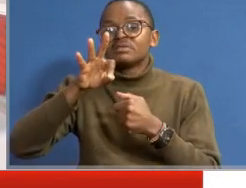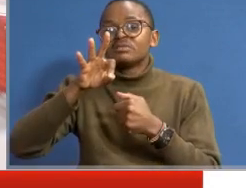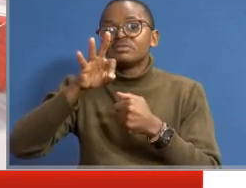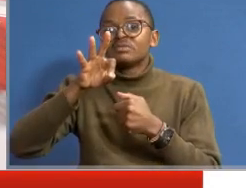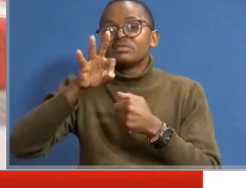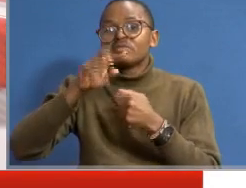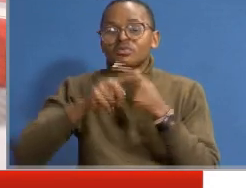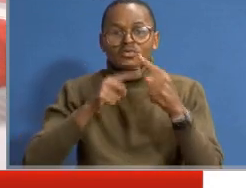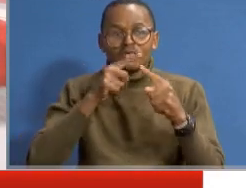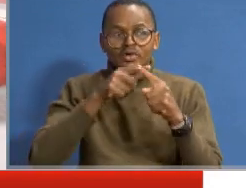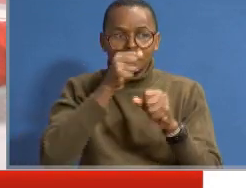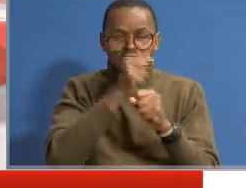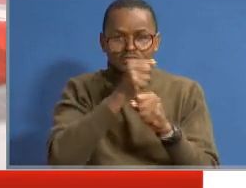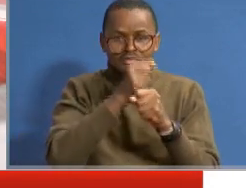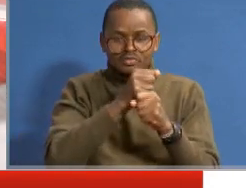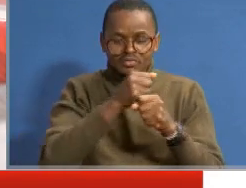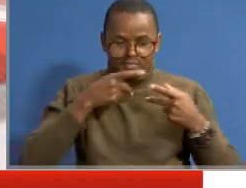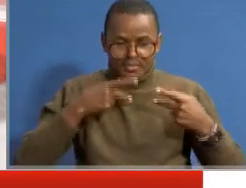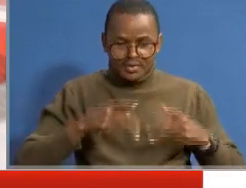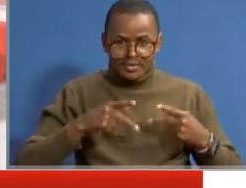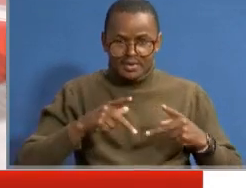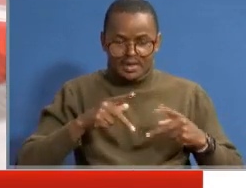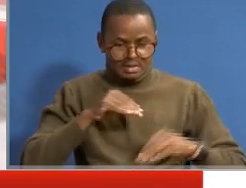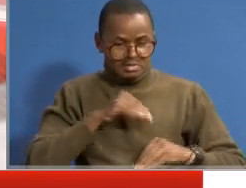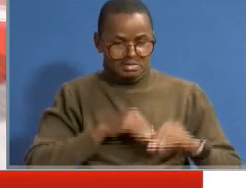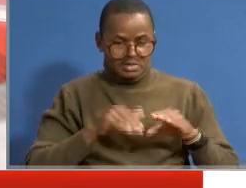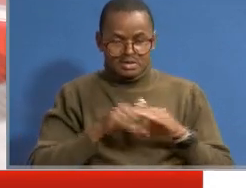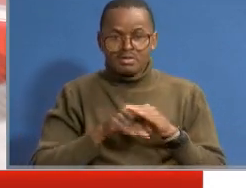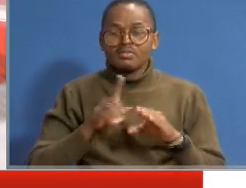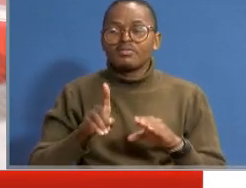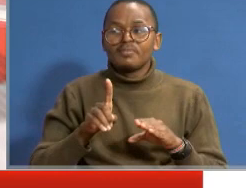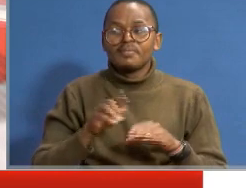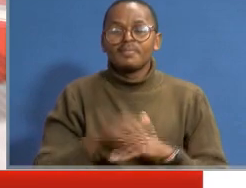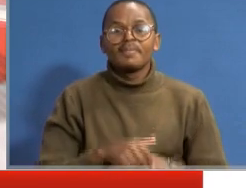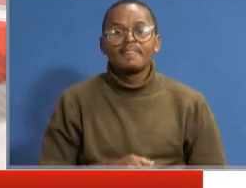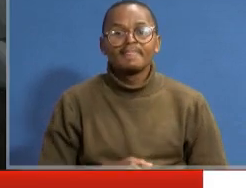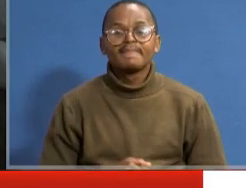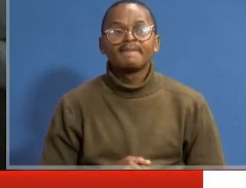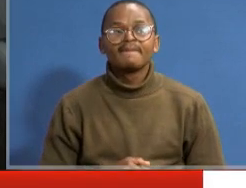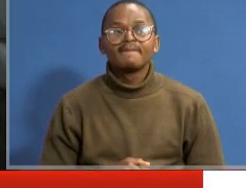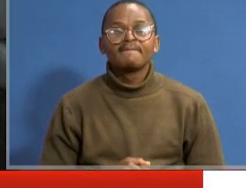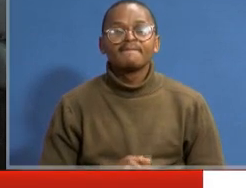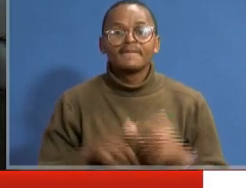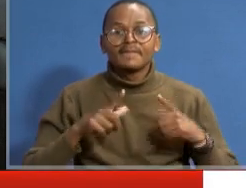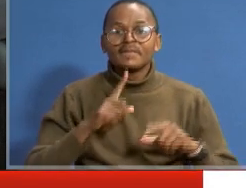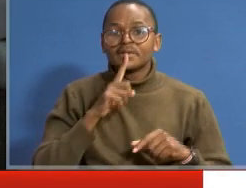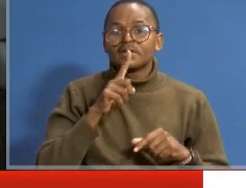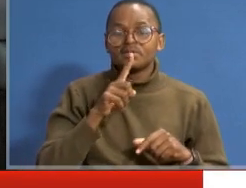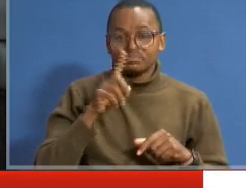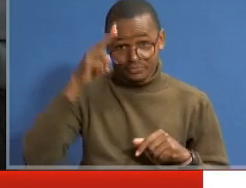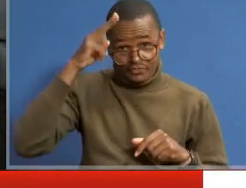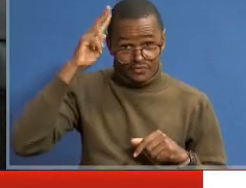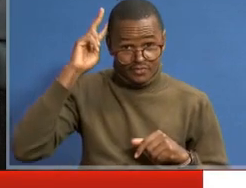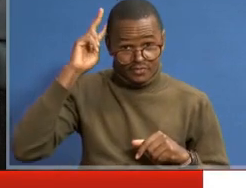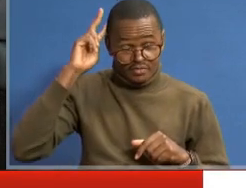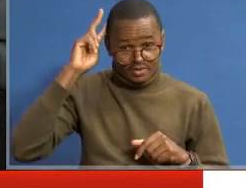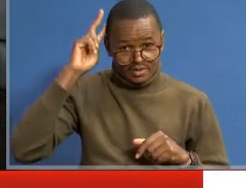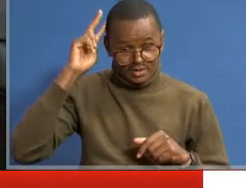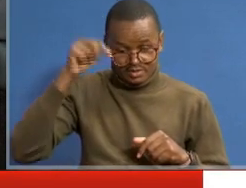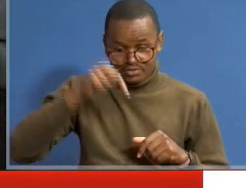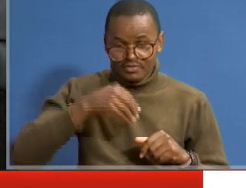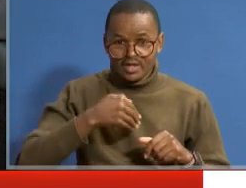Where do the persons with disability fall in all this? Okay. Let me tell you, Vincent, today we